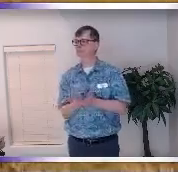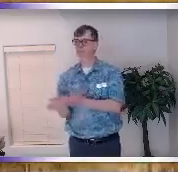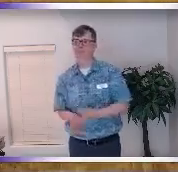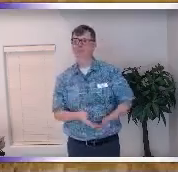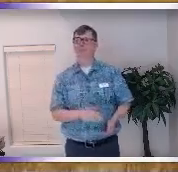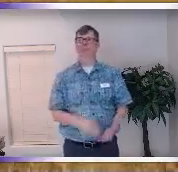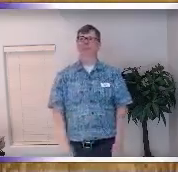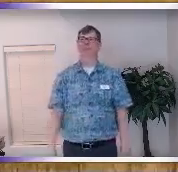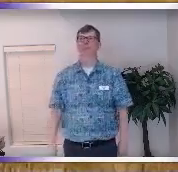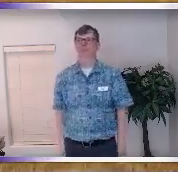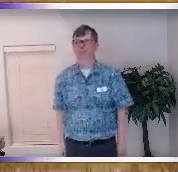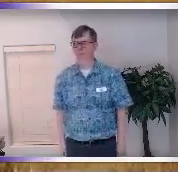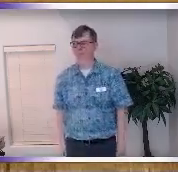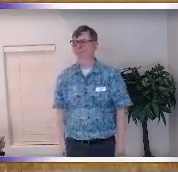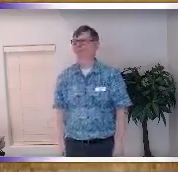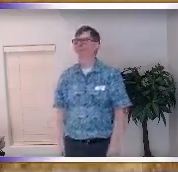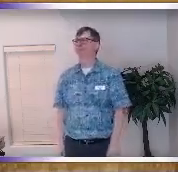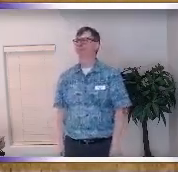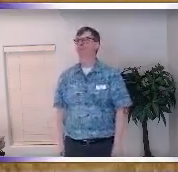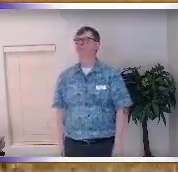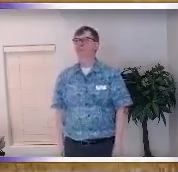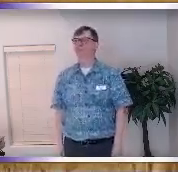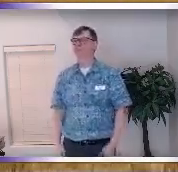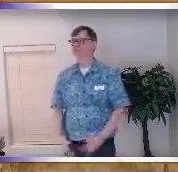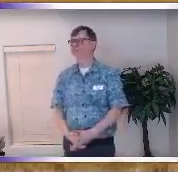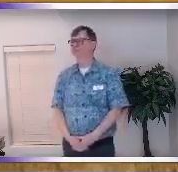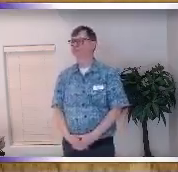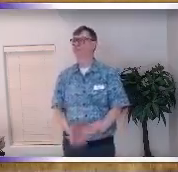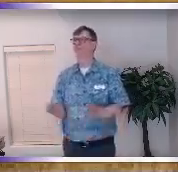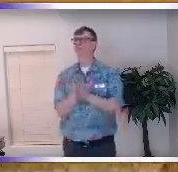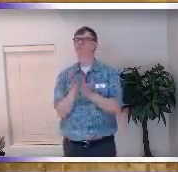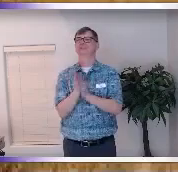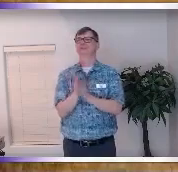Jackson, Karen, John, Nancy everybody behind the scenes your board.